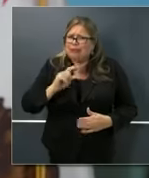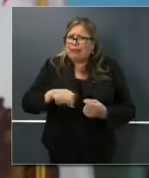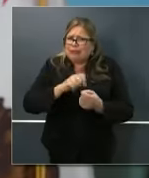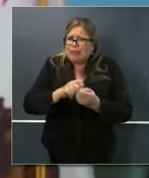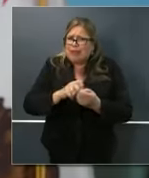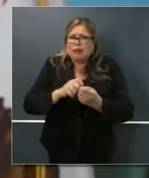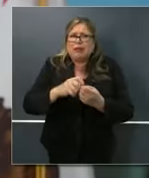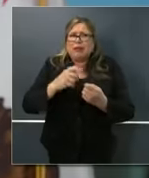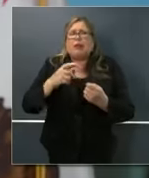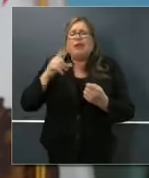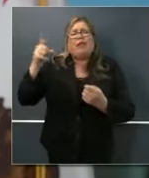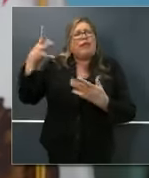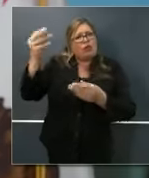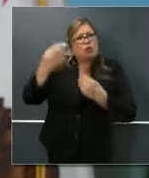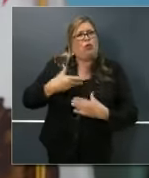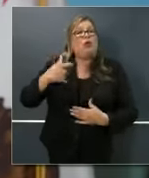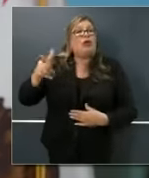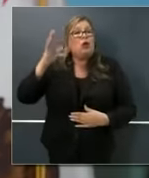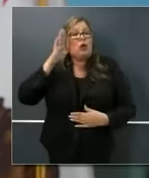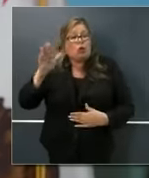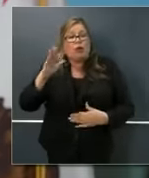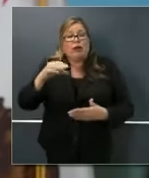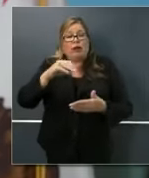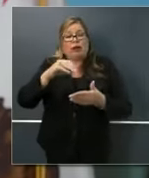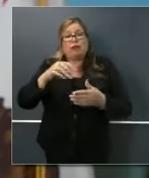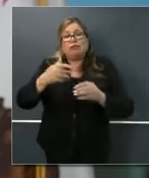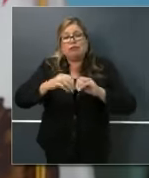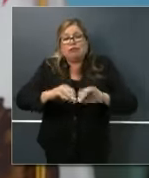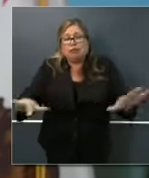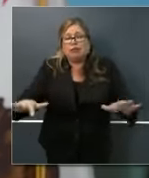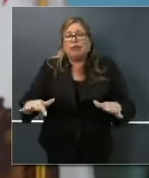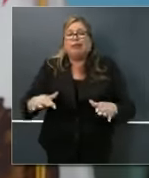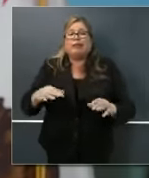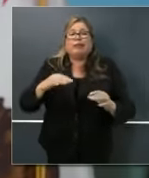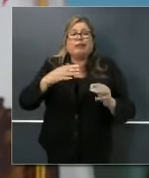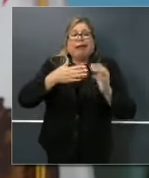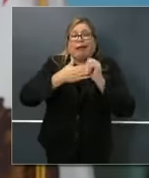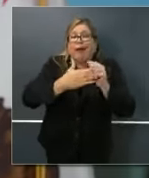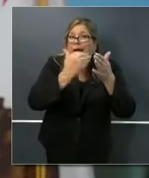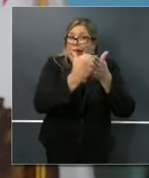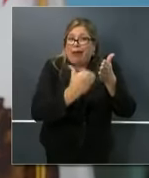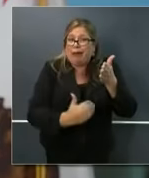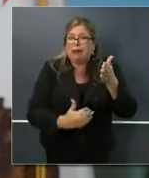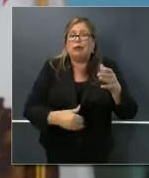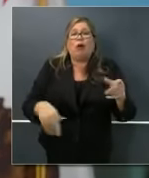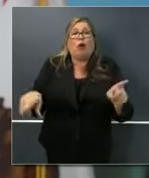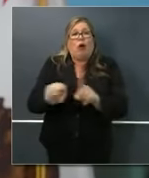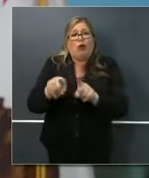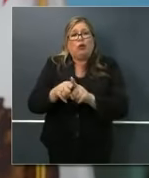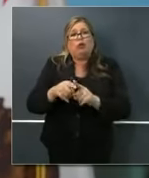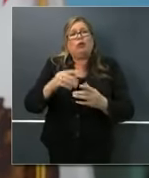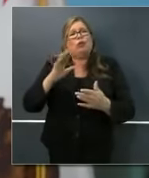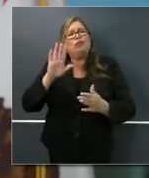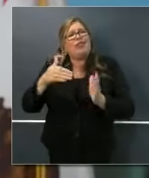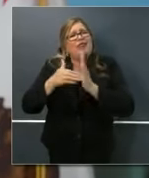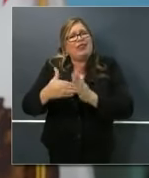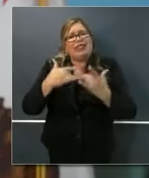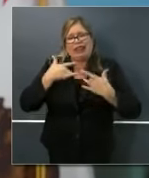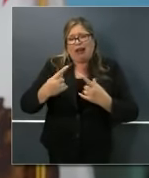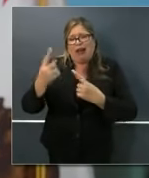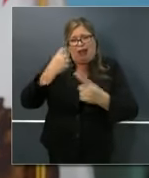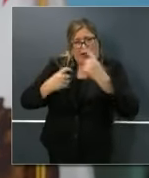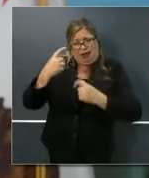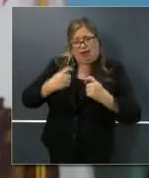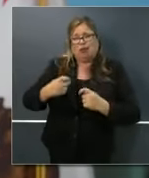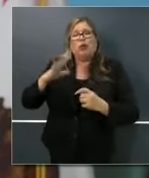guidelines and providing a Q&A of frequently asked questions so we can anticipate not